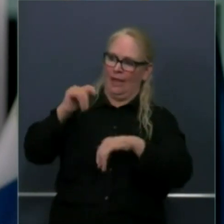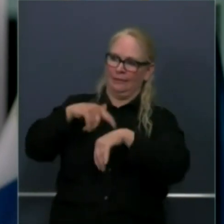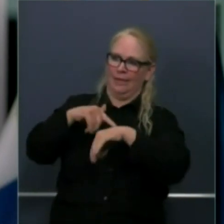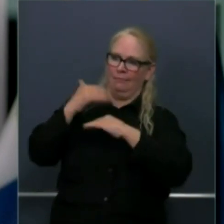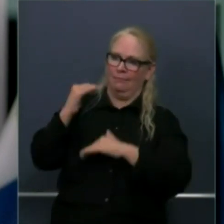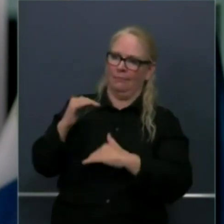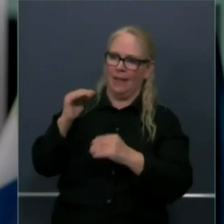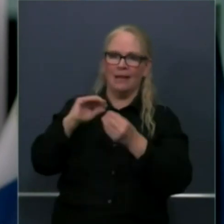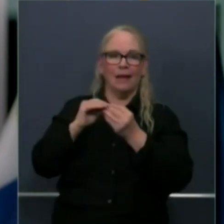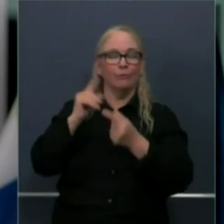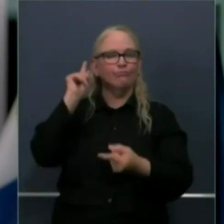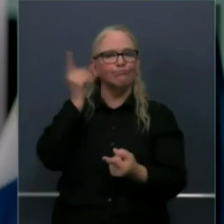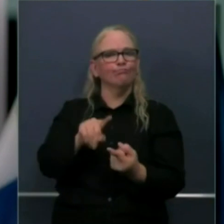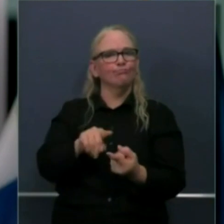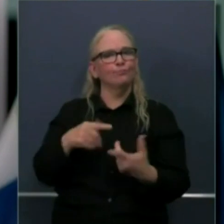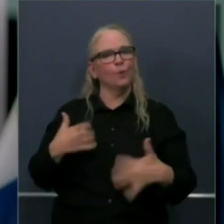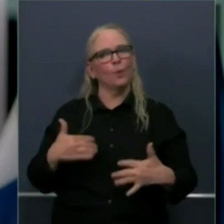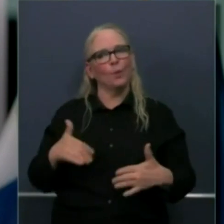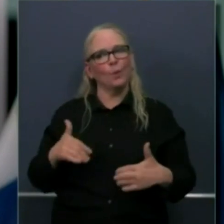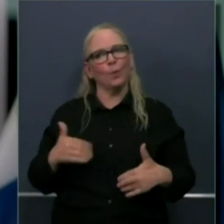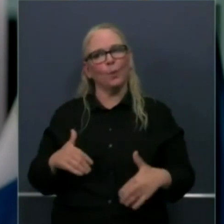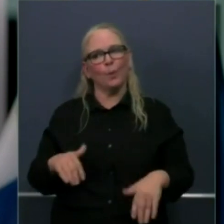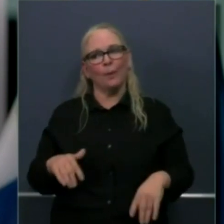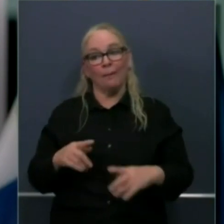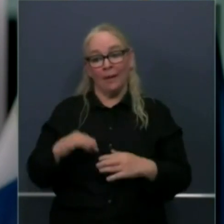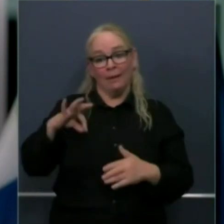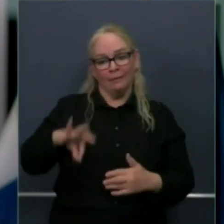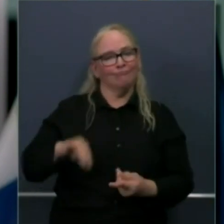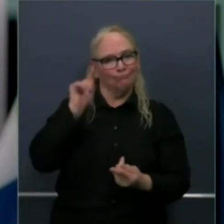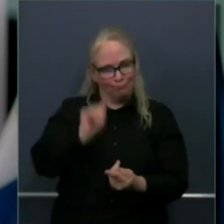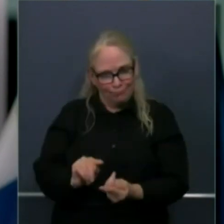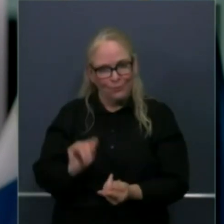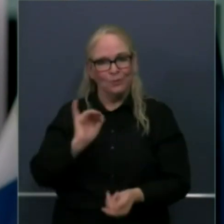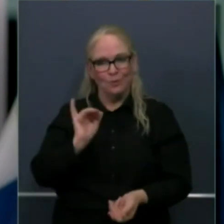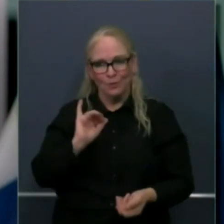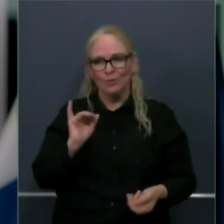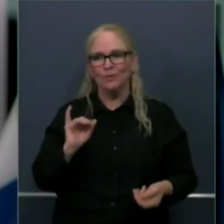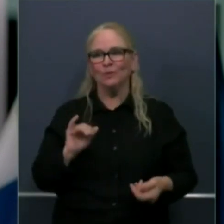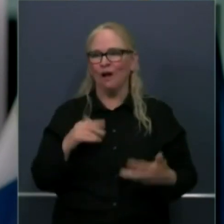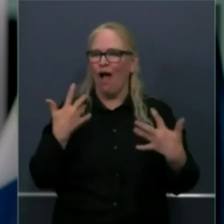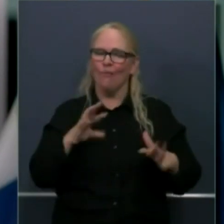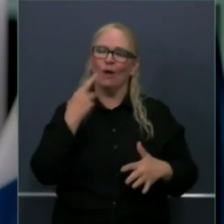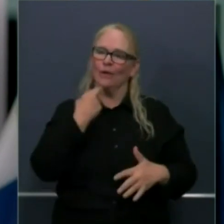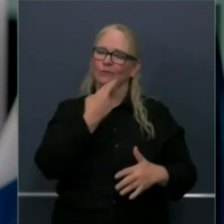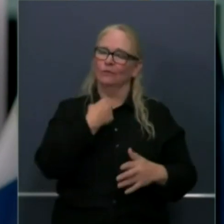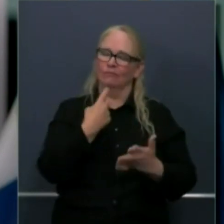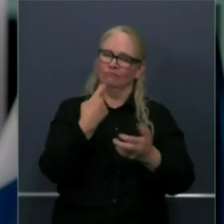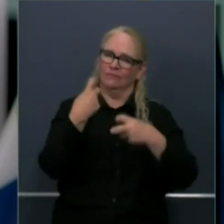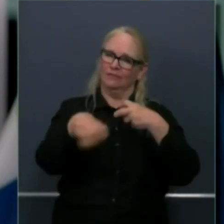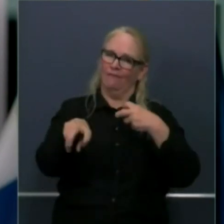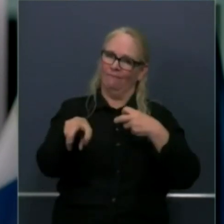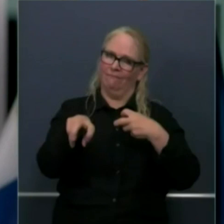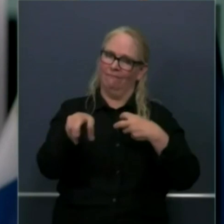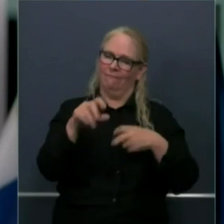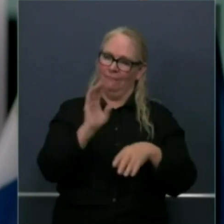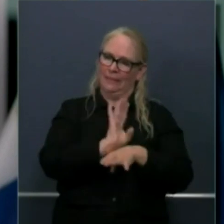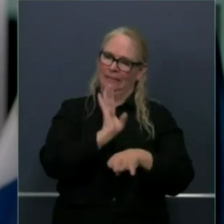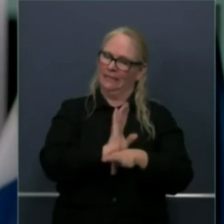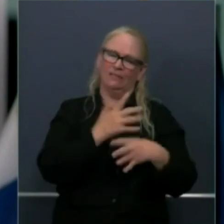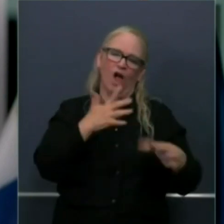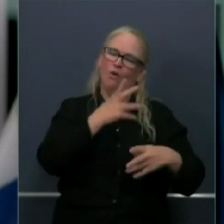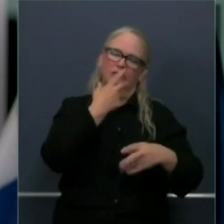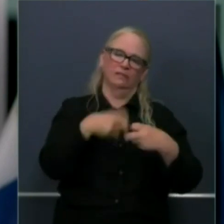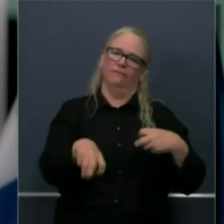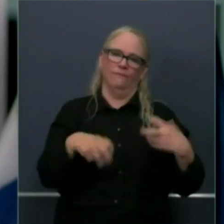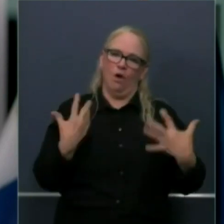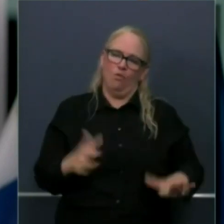on low margins to begin with. So, look, I am not naive about any of this and deeply concerned. That's why that PPP